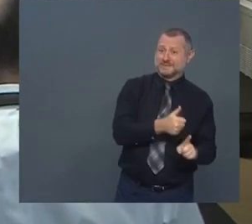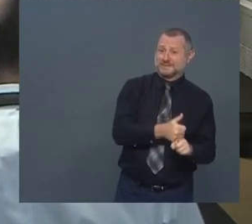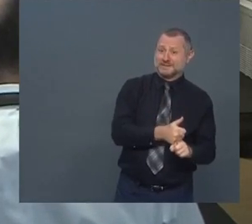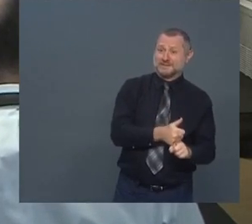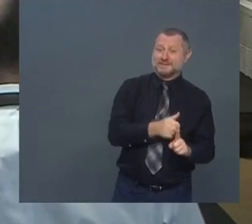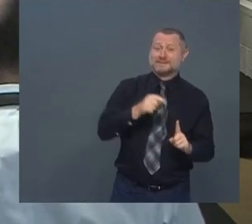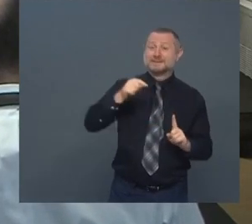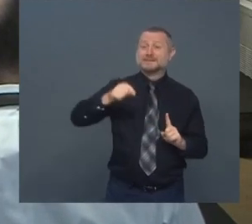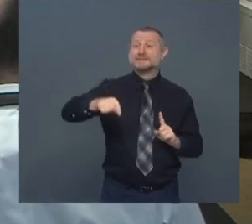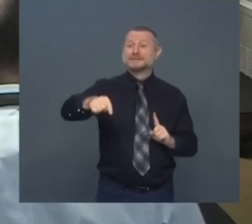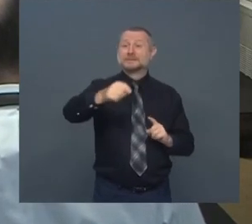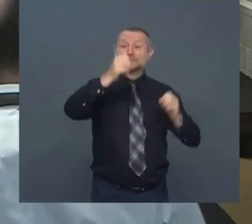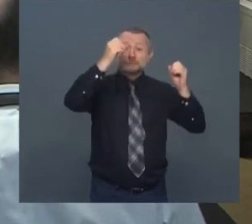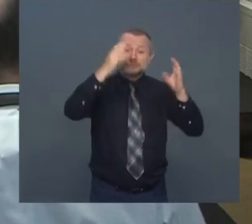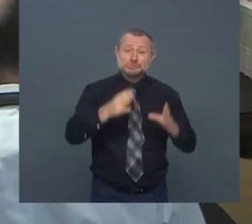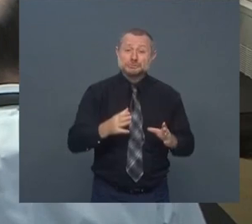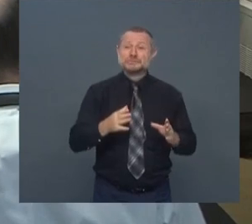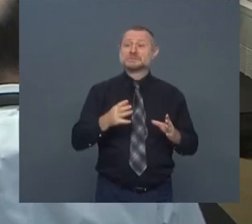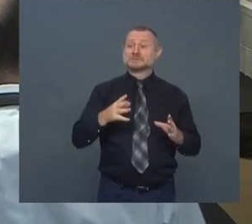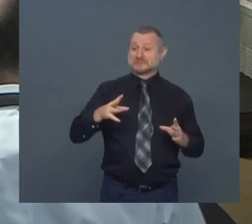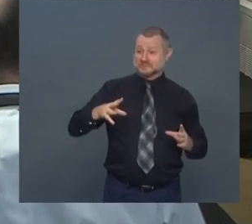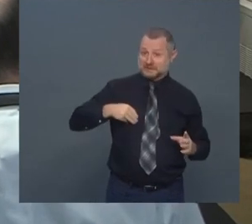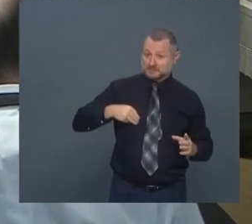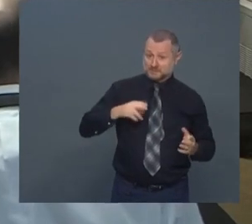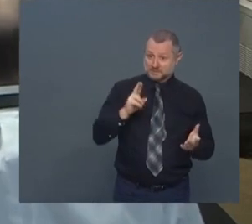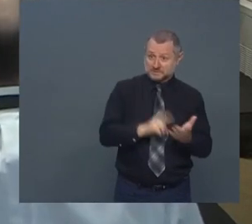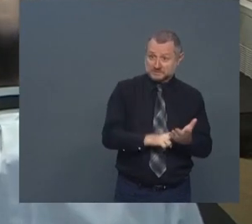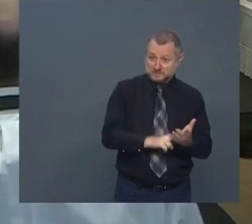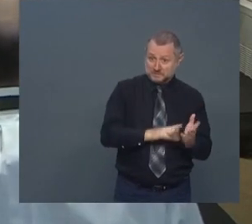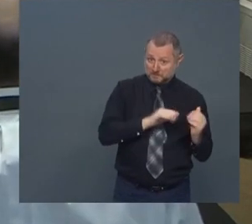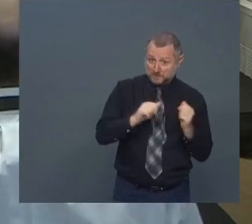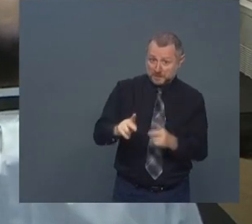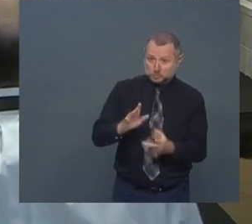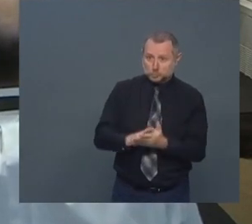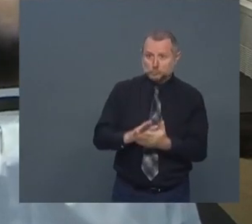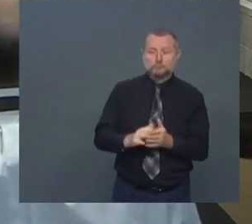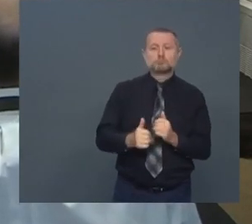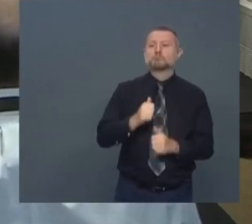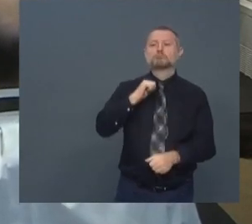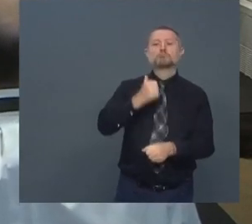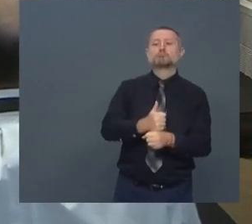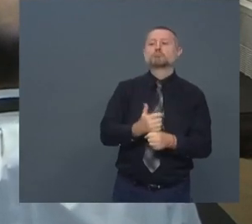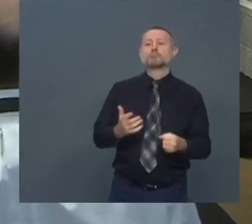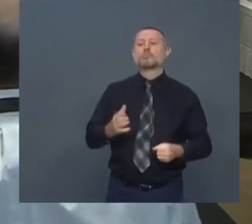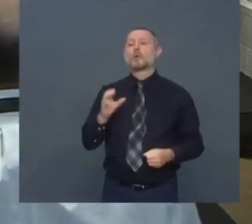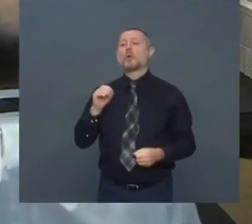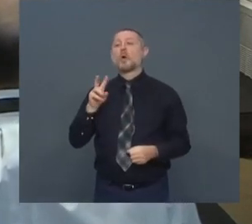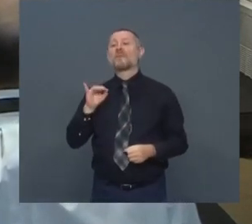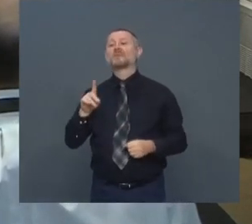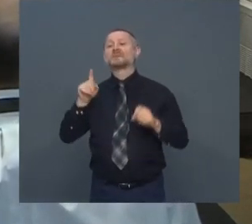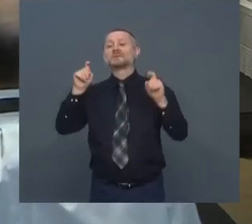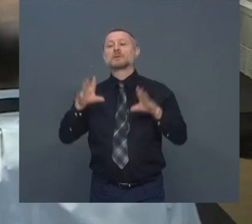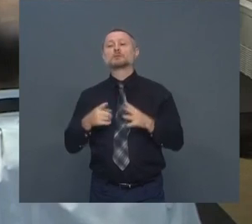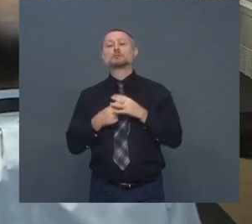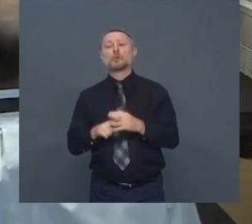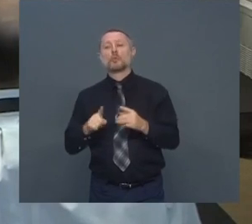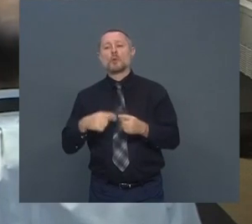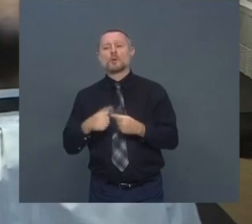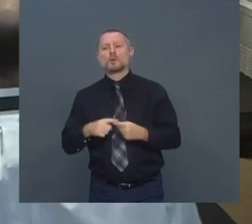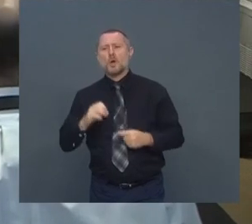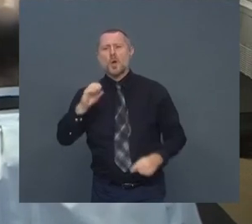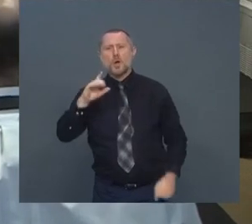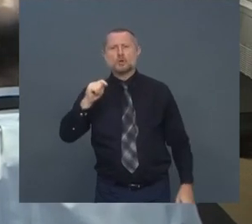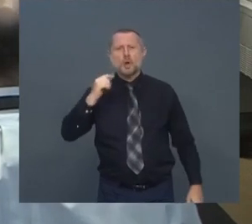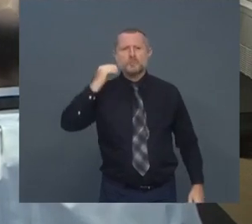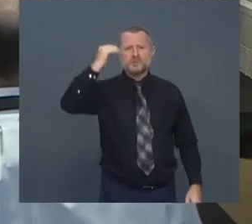sign off on their back-to-school plan put in place COVID testing that starts in October the kids go back for in-person